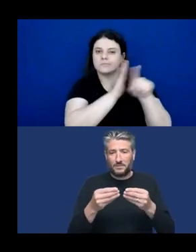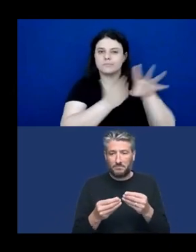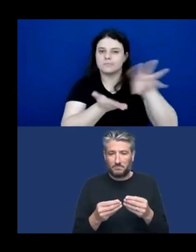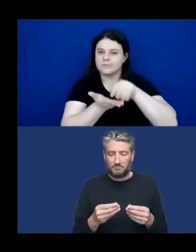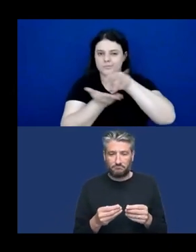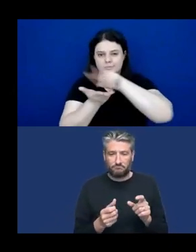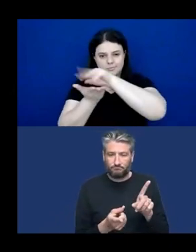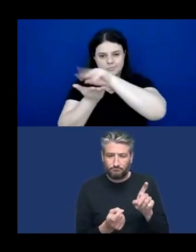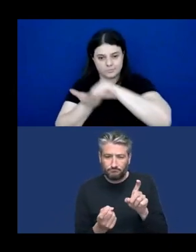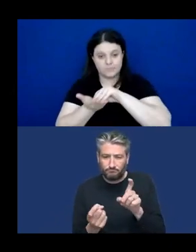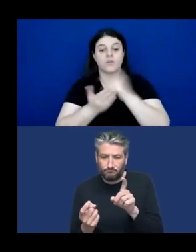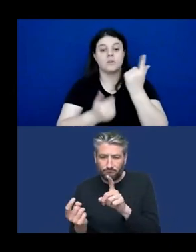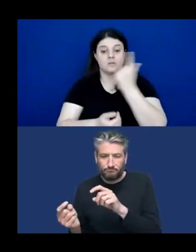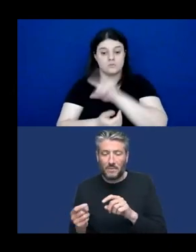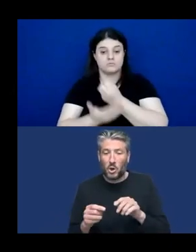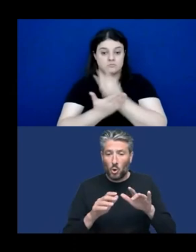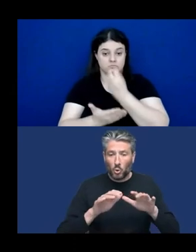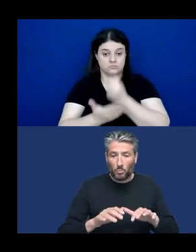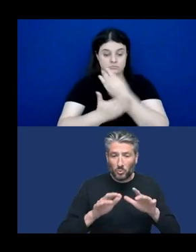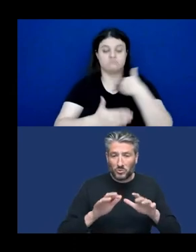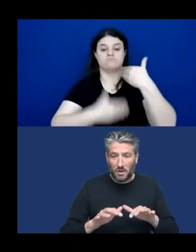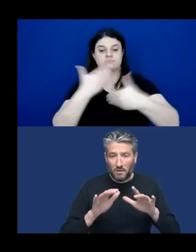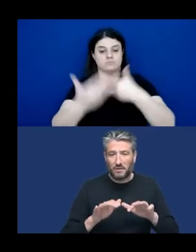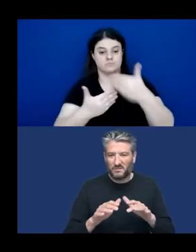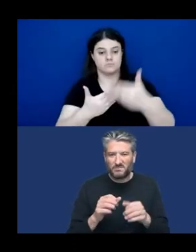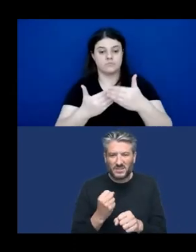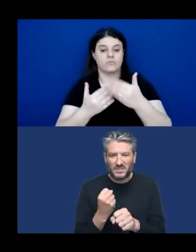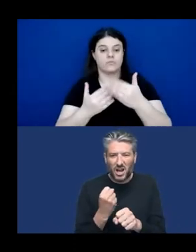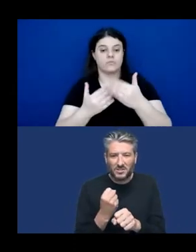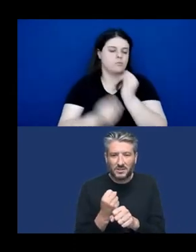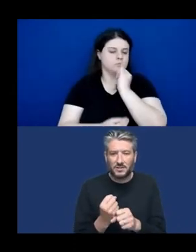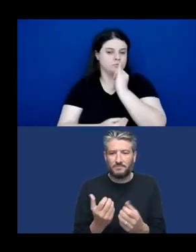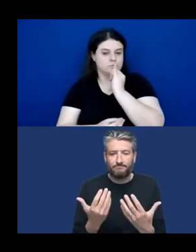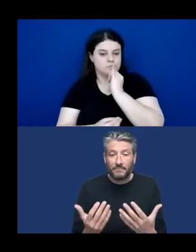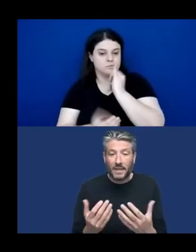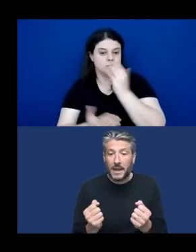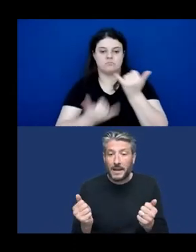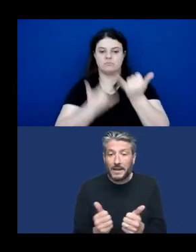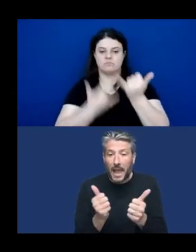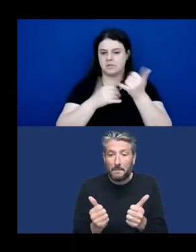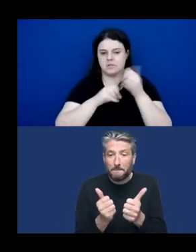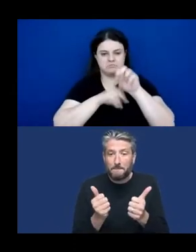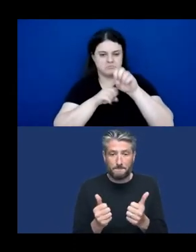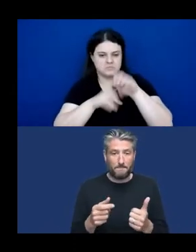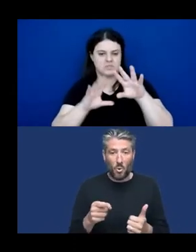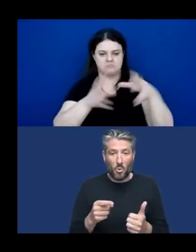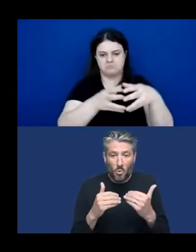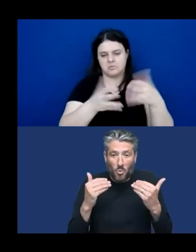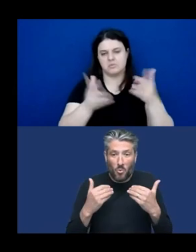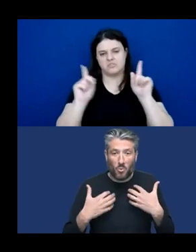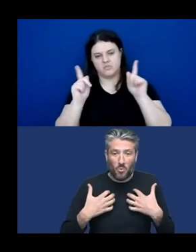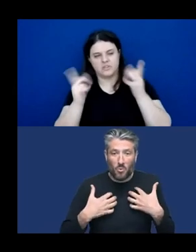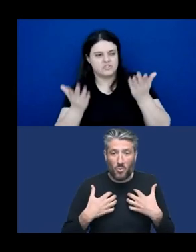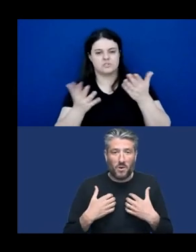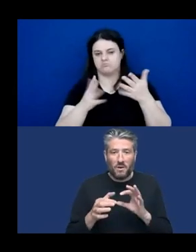collecting data through intrinsically valuable tasks. For example, a game that provides education, fun, or community. In this way, we can